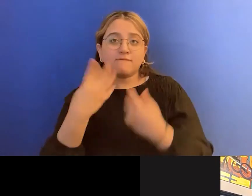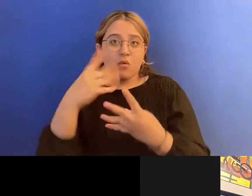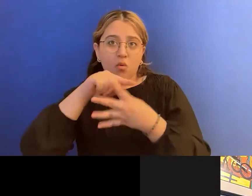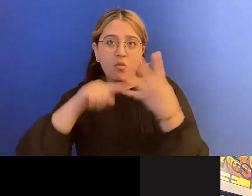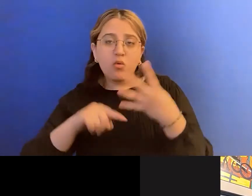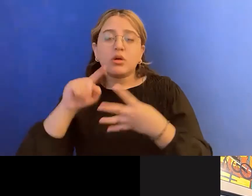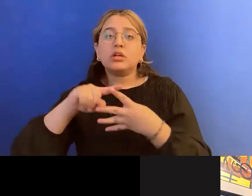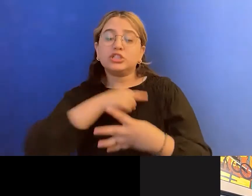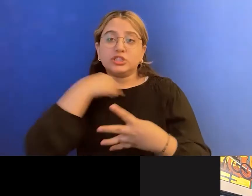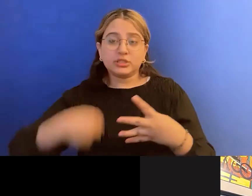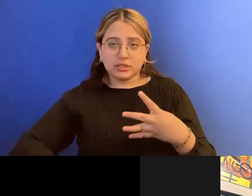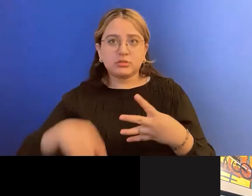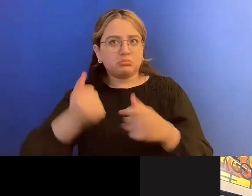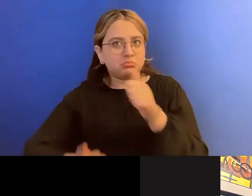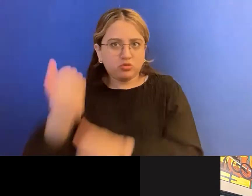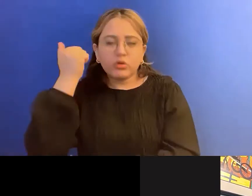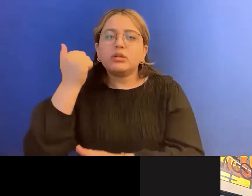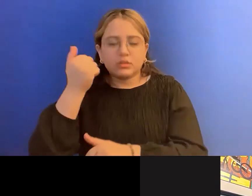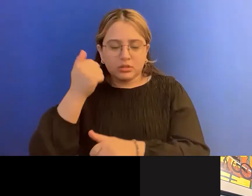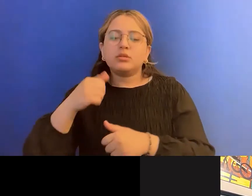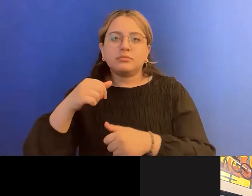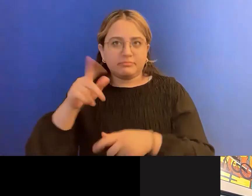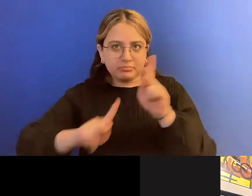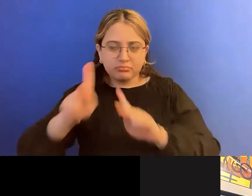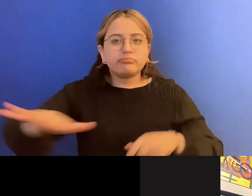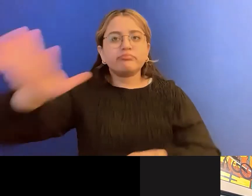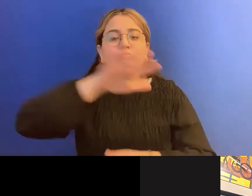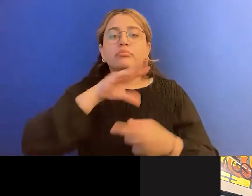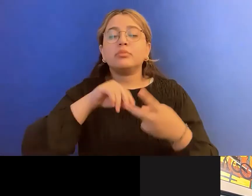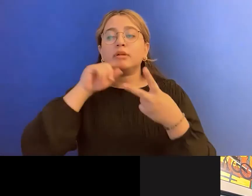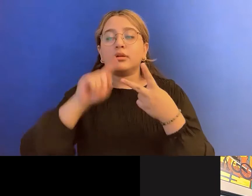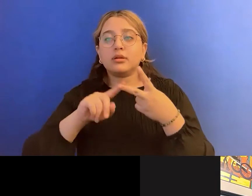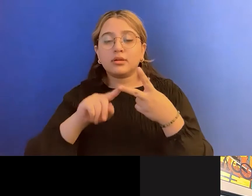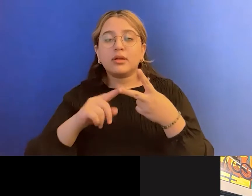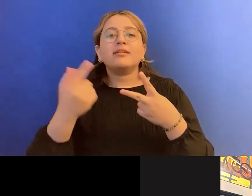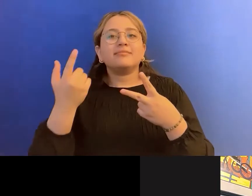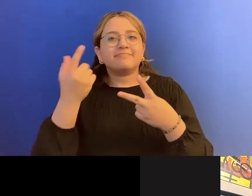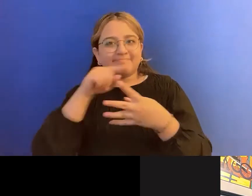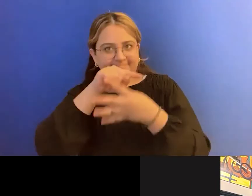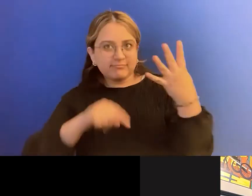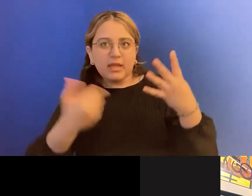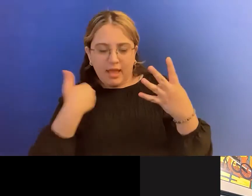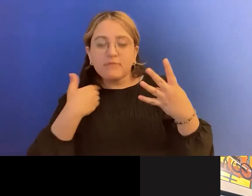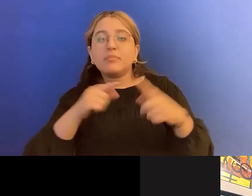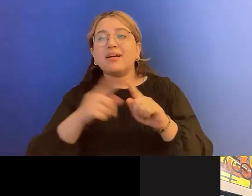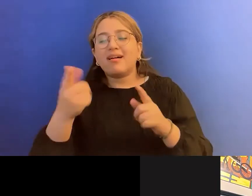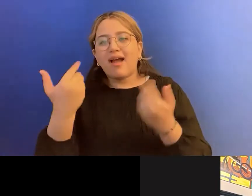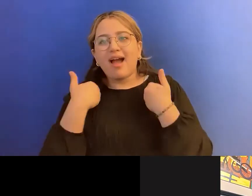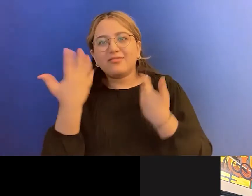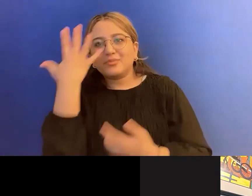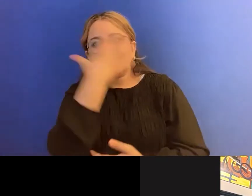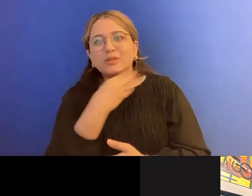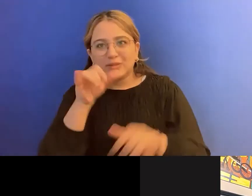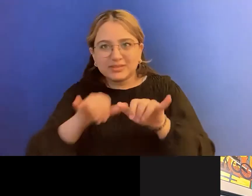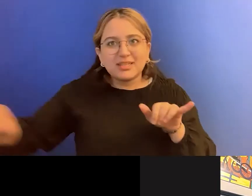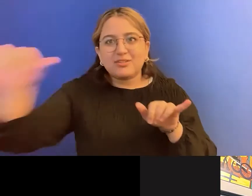race. And as a result, um, they are the default beauty standard. Um, and you know, a lot